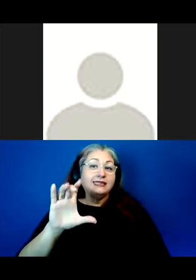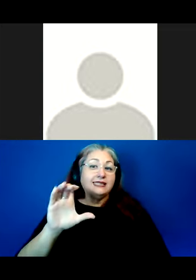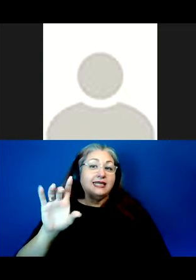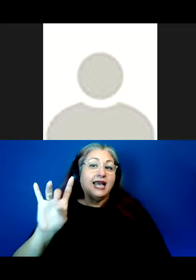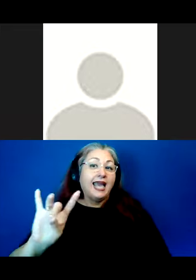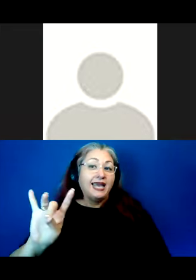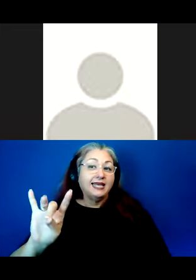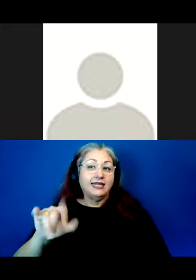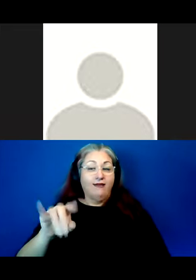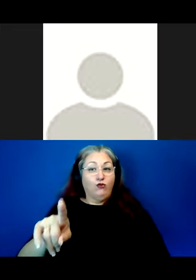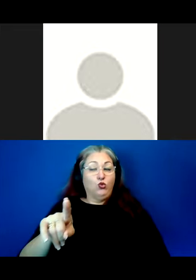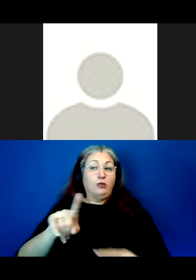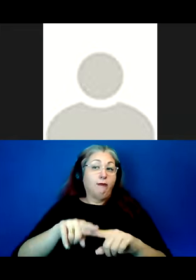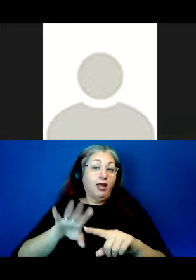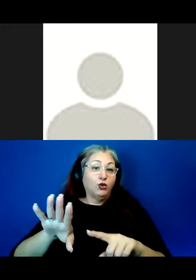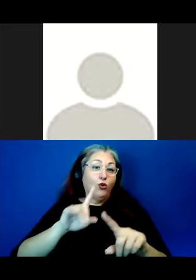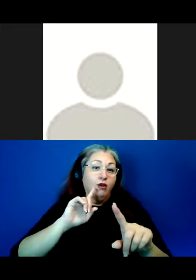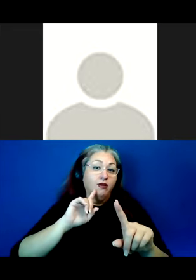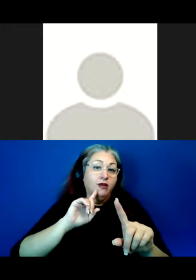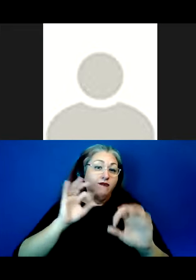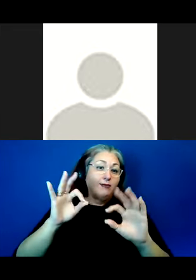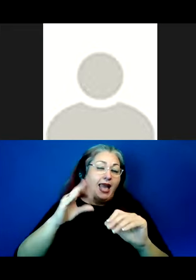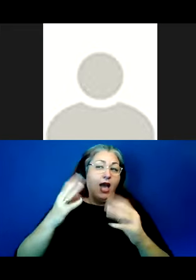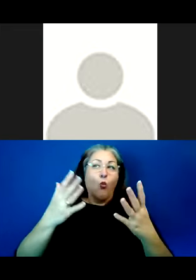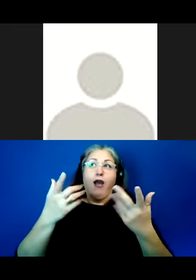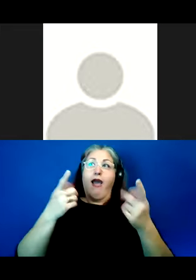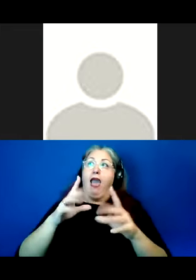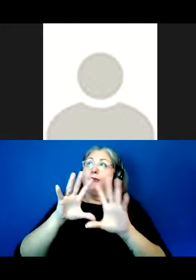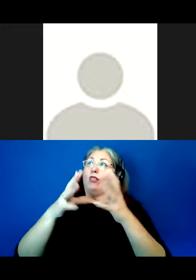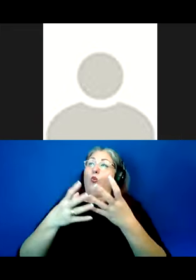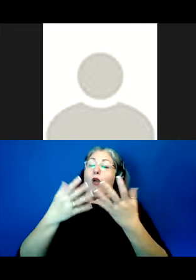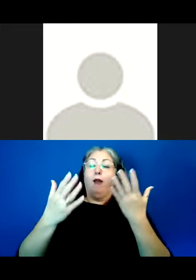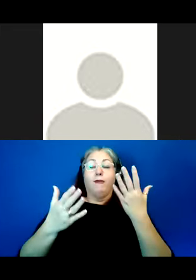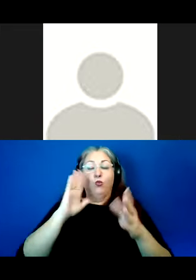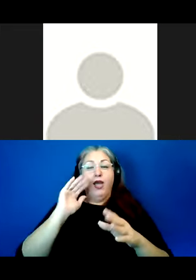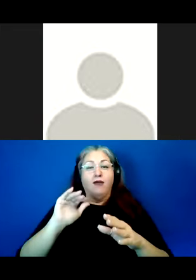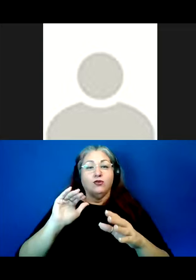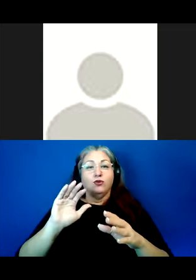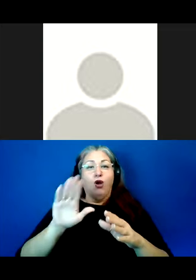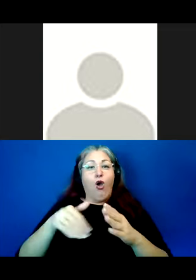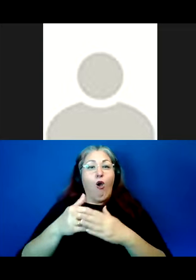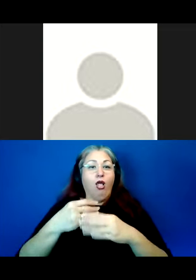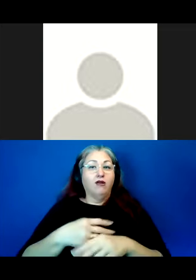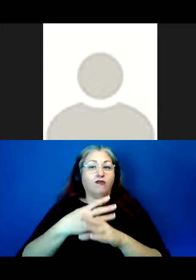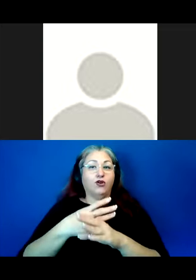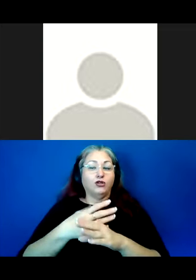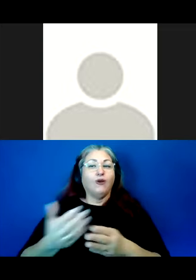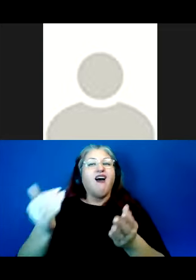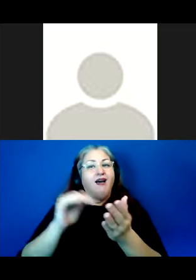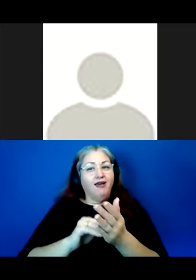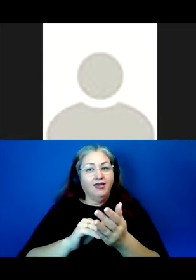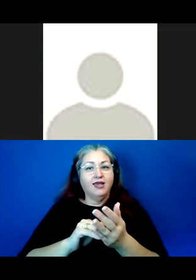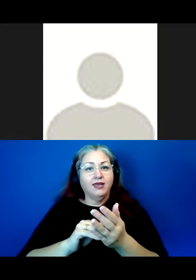Depending on your feedback and the state of the world at that time, we may go with an all-virtual format again,